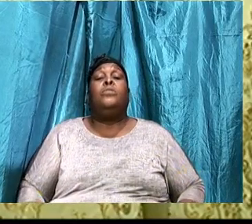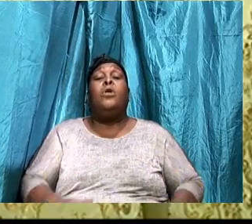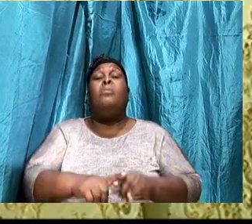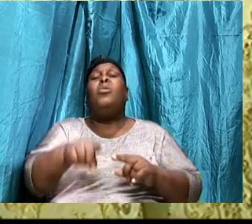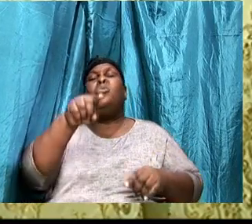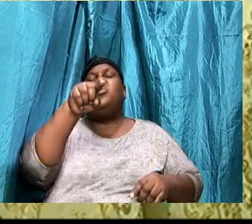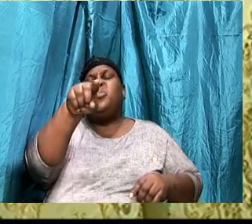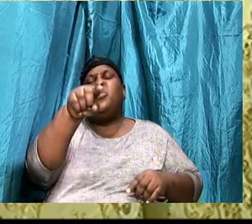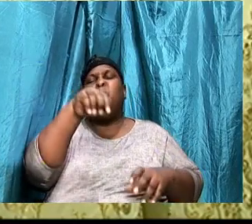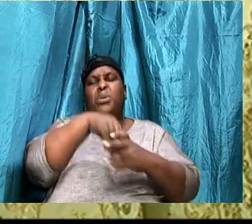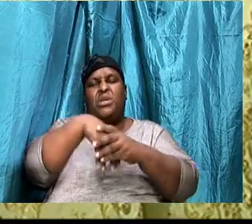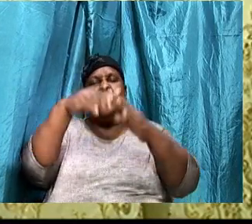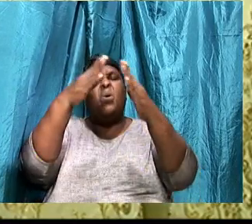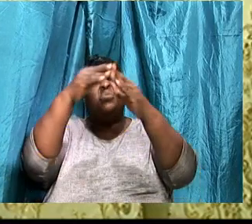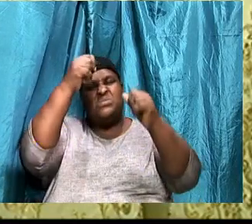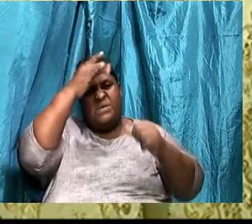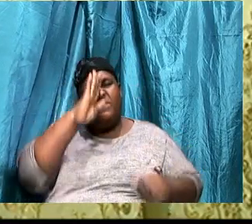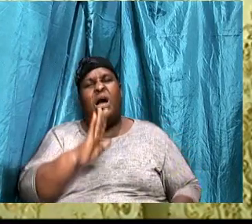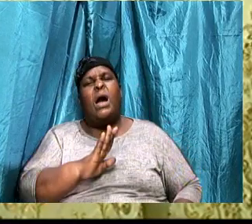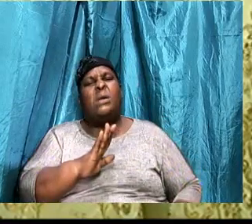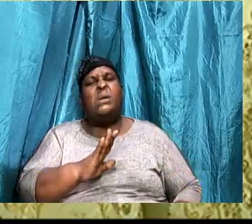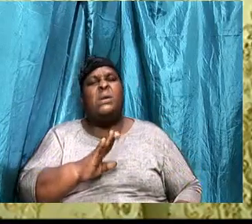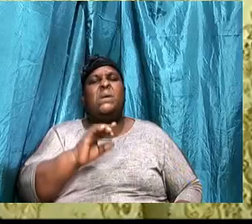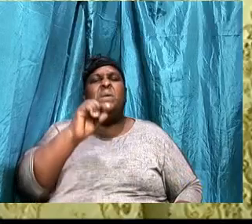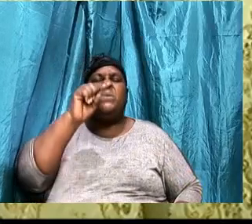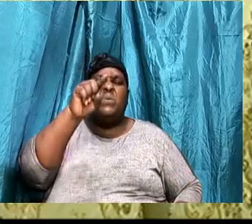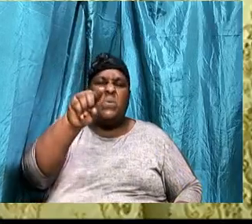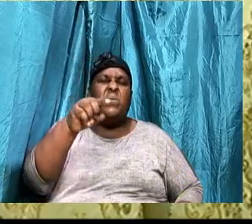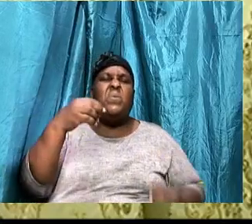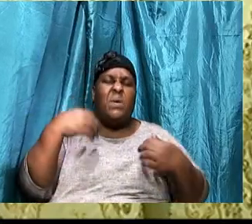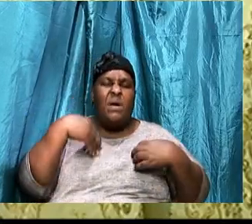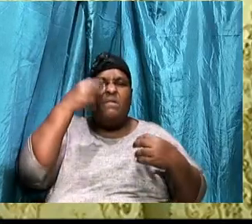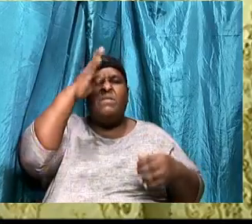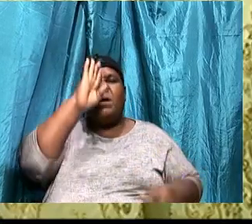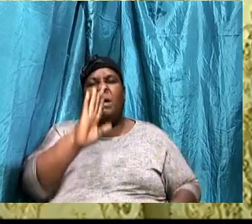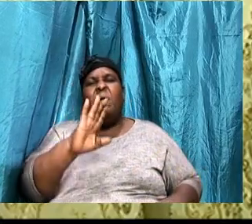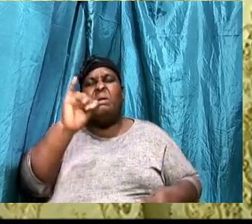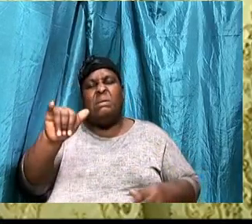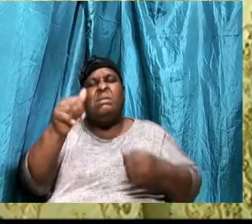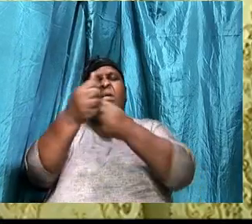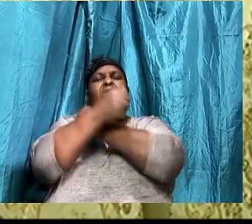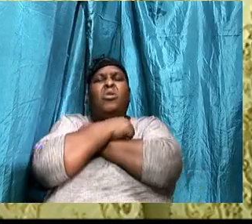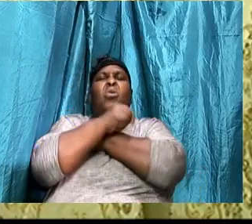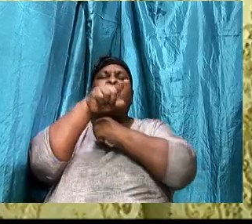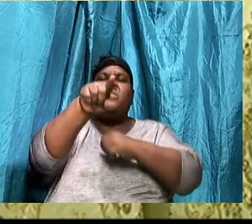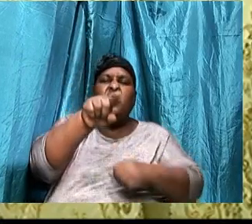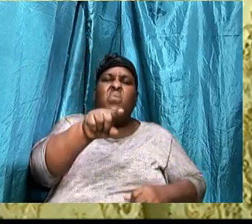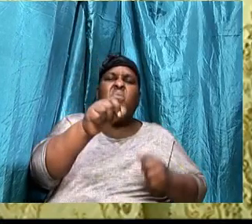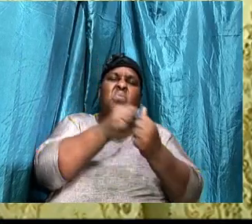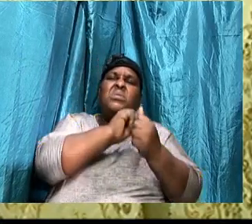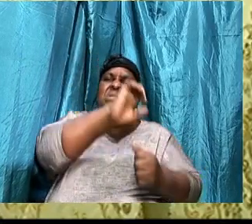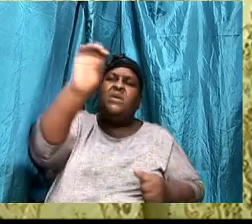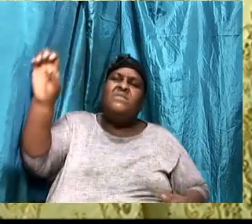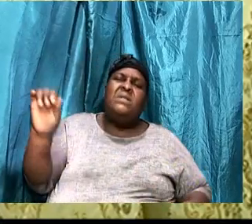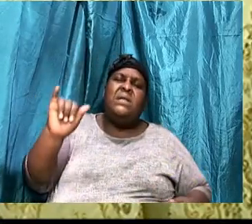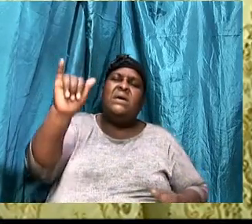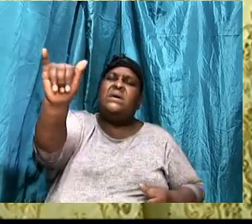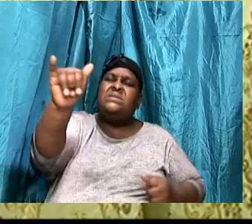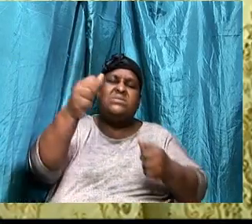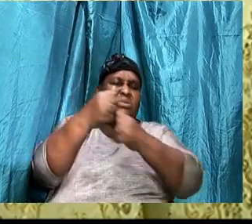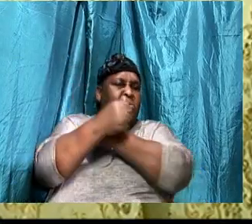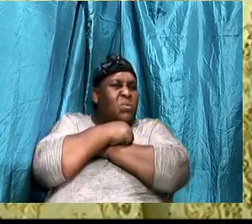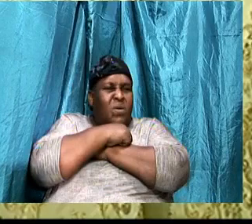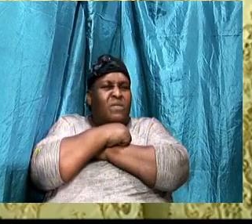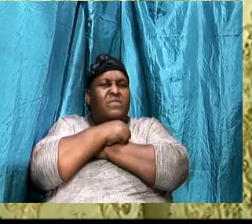In the house of God, And you have, A God that, Loves you, With an everlasting love, You have,